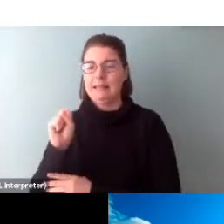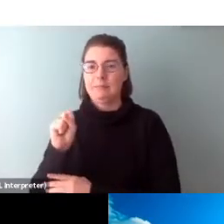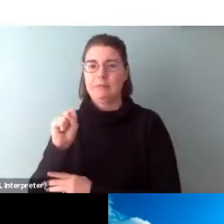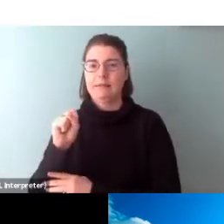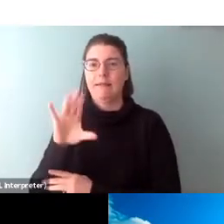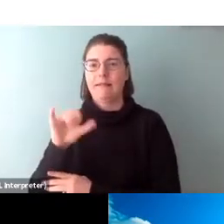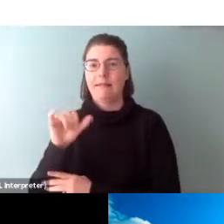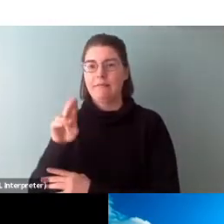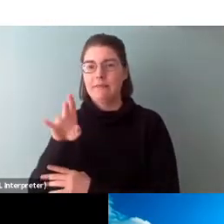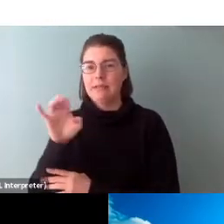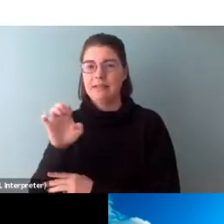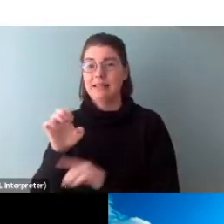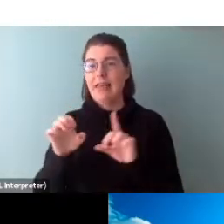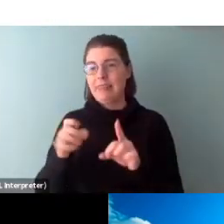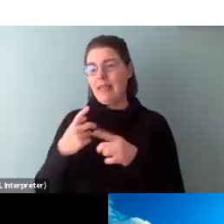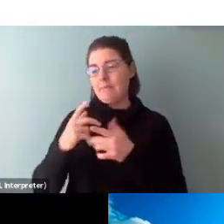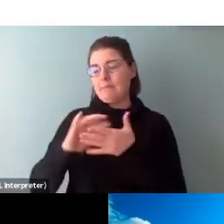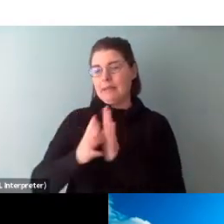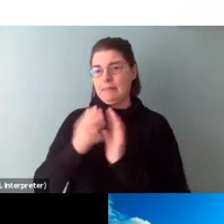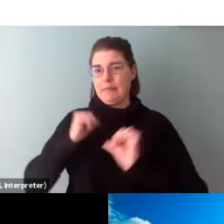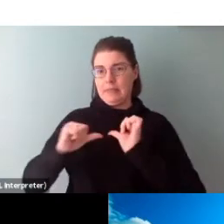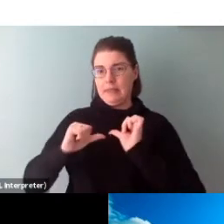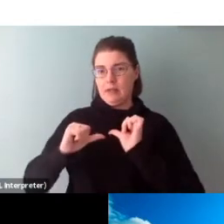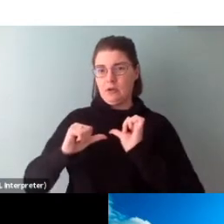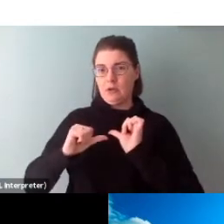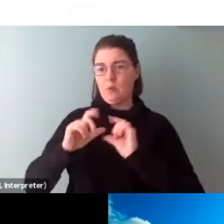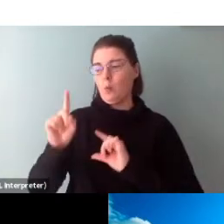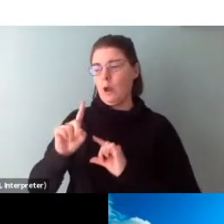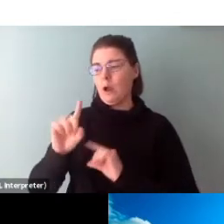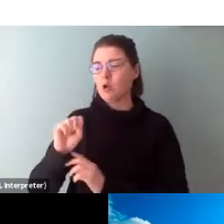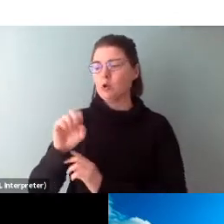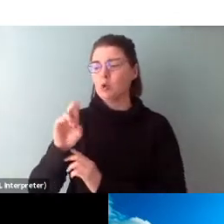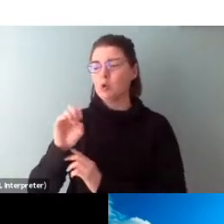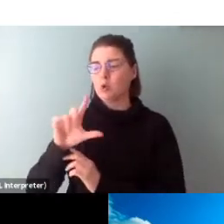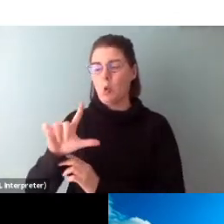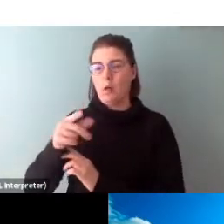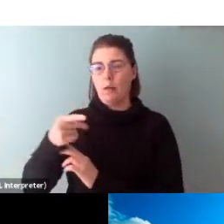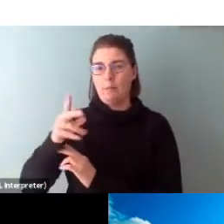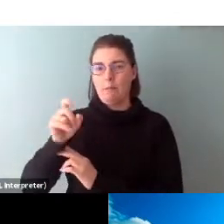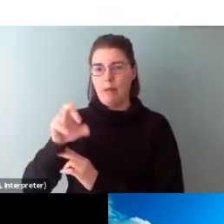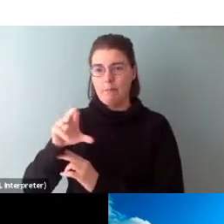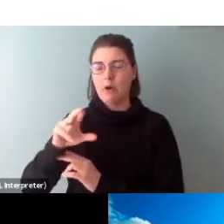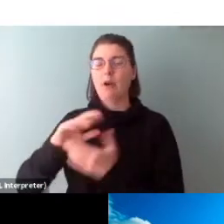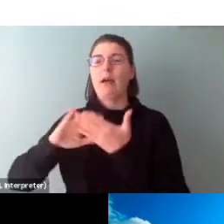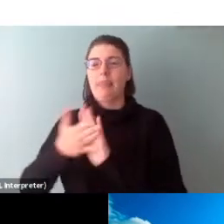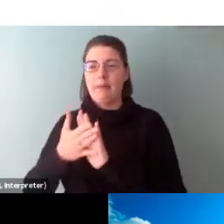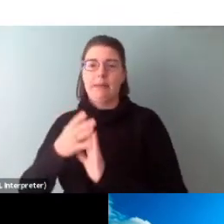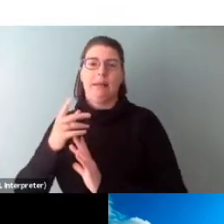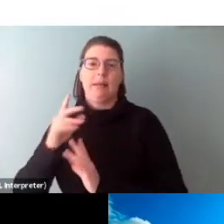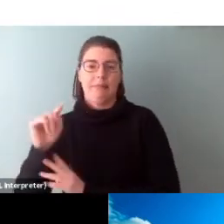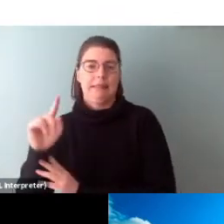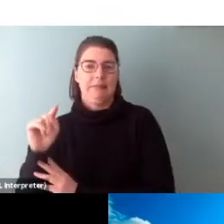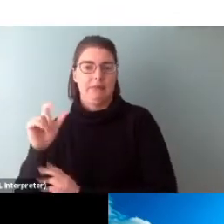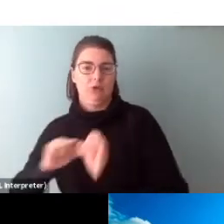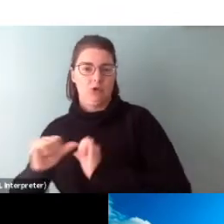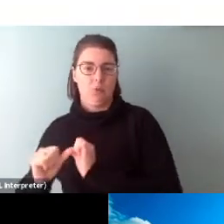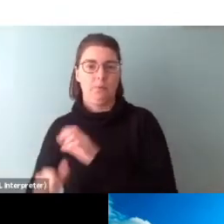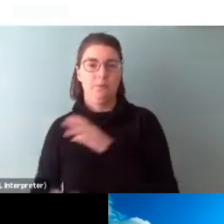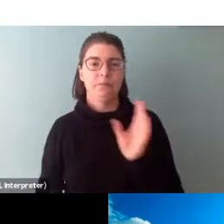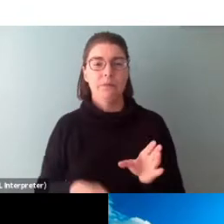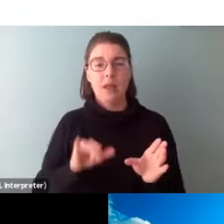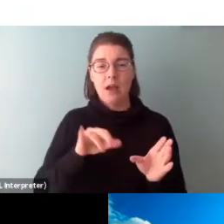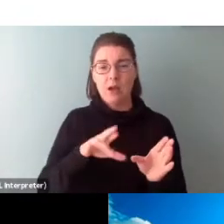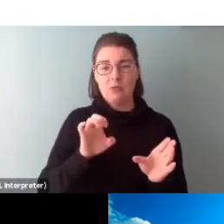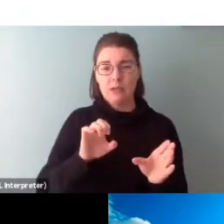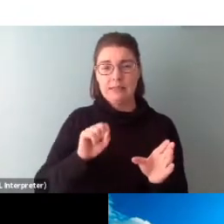Soul Pepper Theatre to beloved TV show. Irene Sankoff and David Hine also received a grant to develop